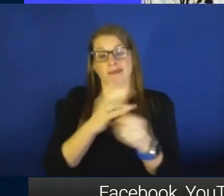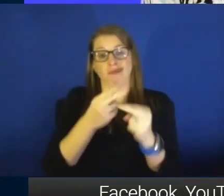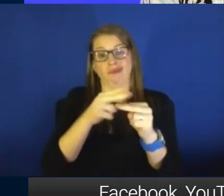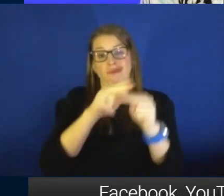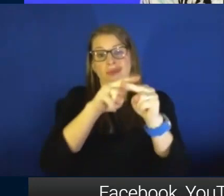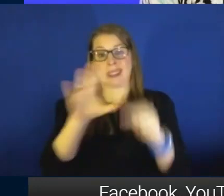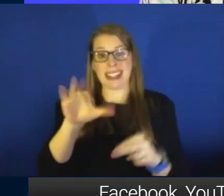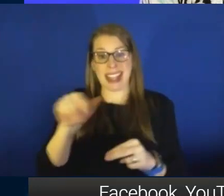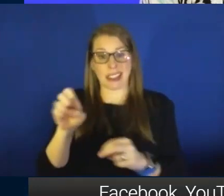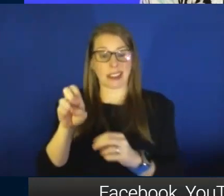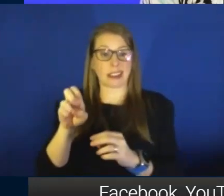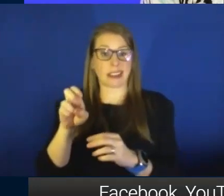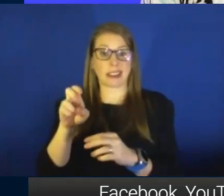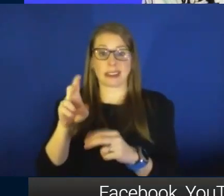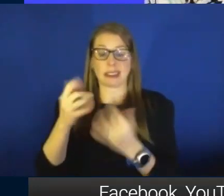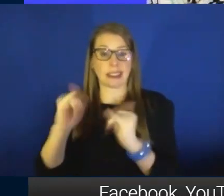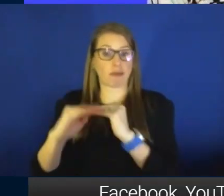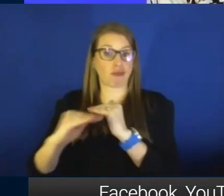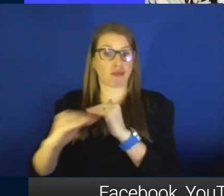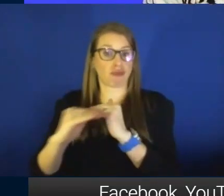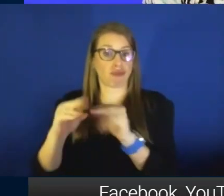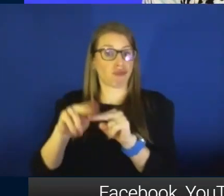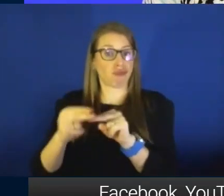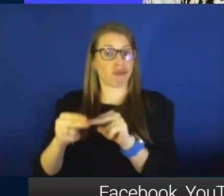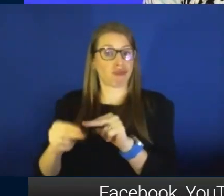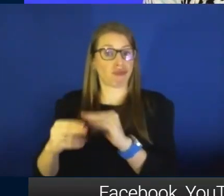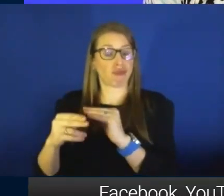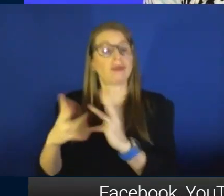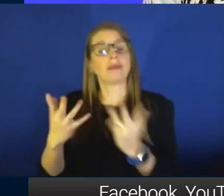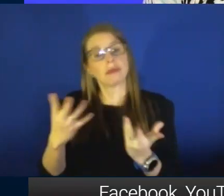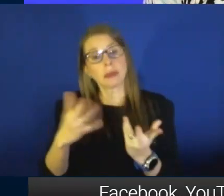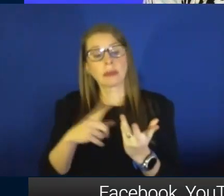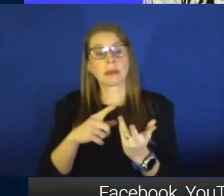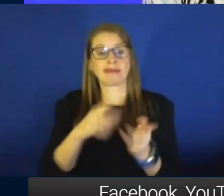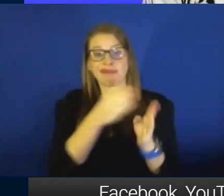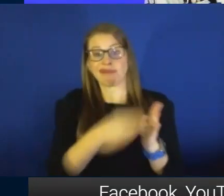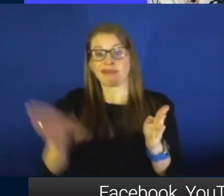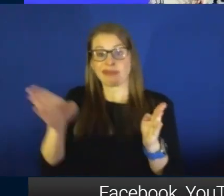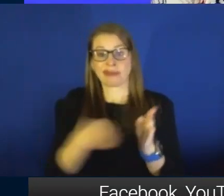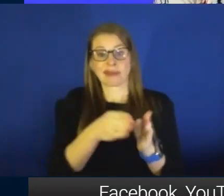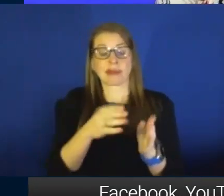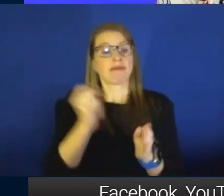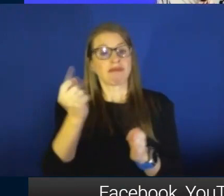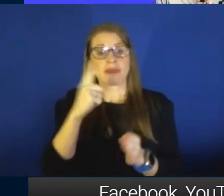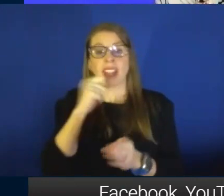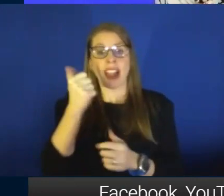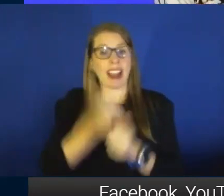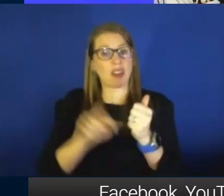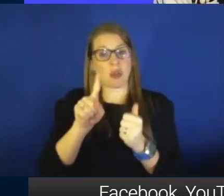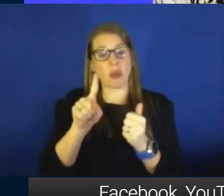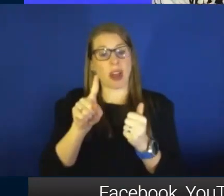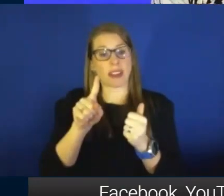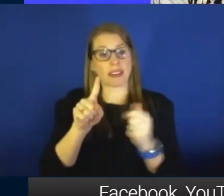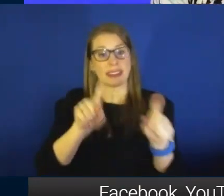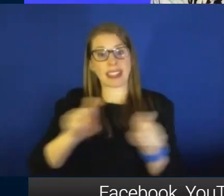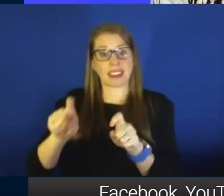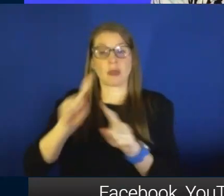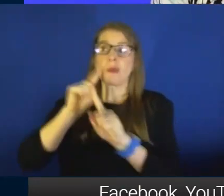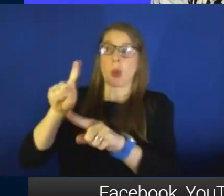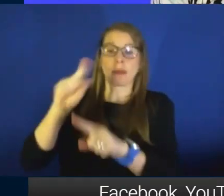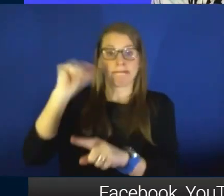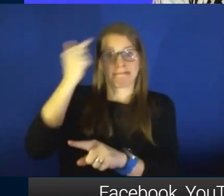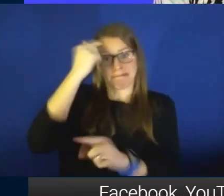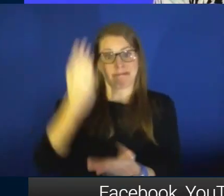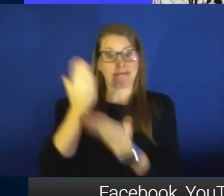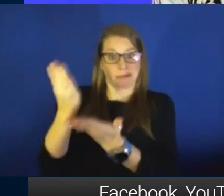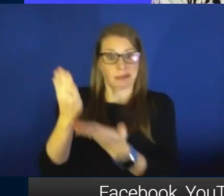cases are still continuing to fall. We understand that not everybody is getting tested at those sites that report to the government. Some people may not even be testing.